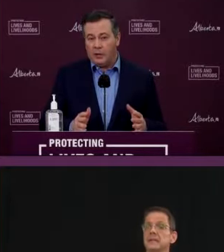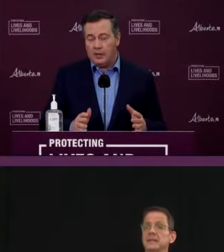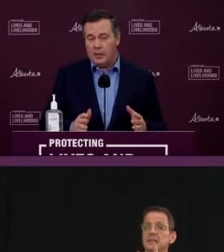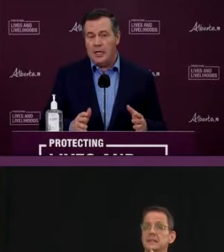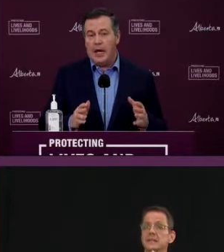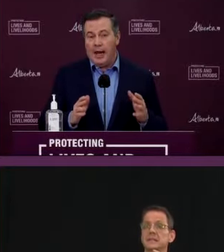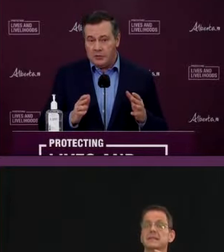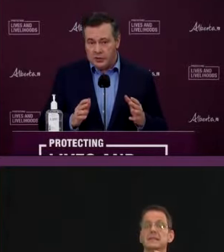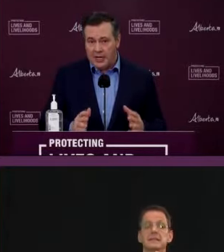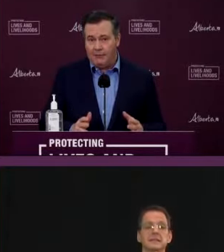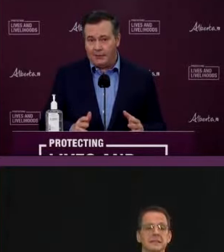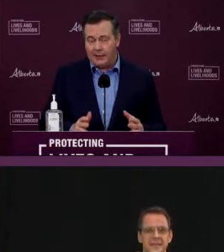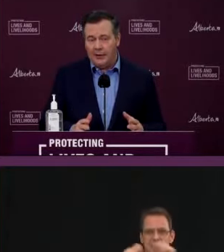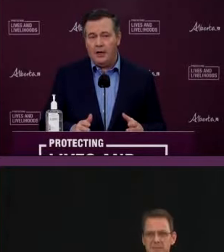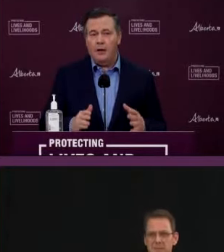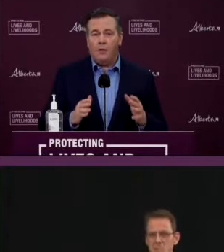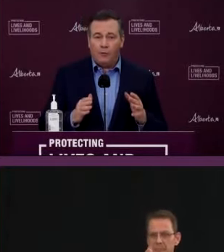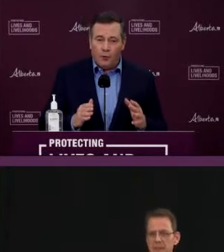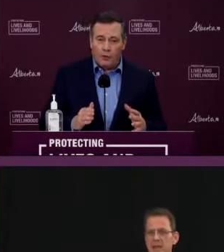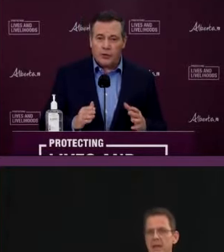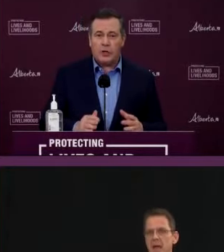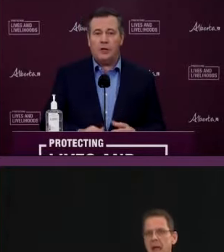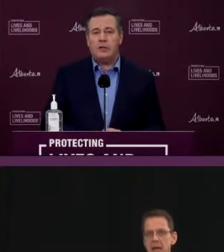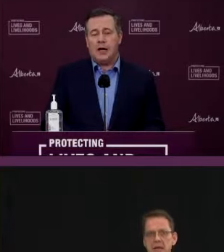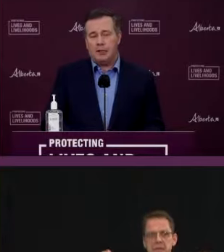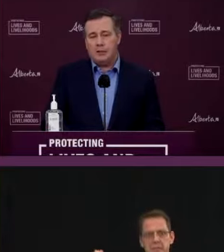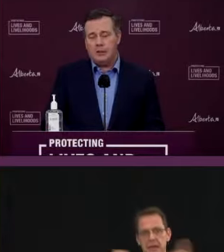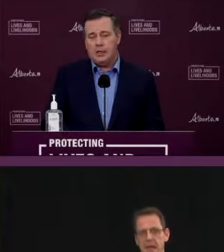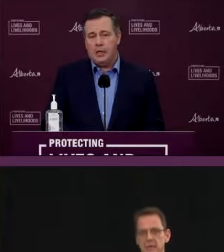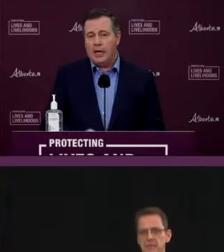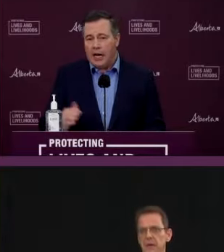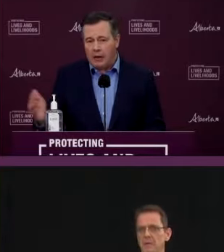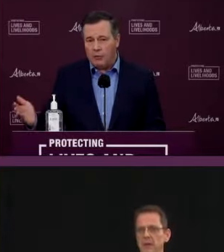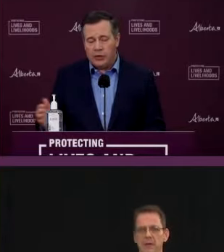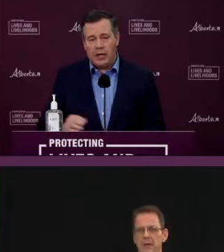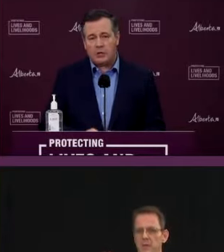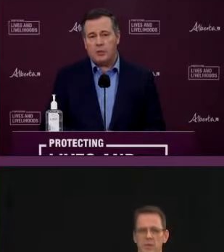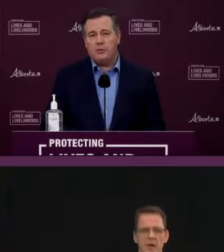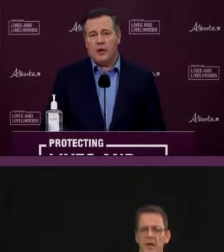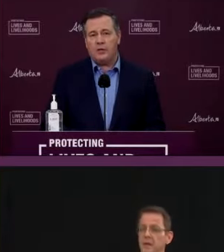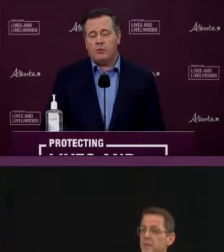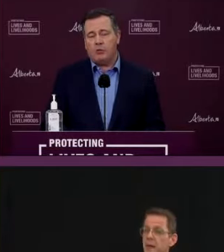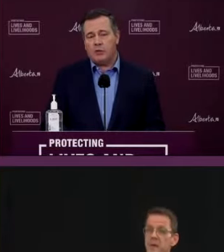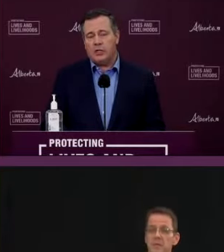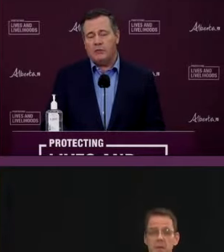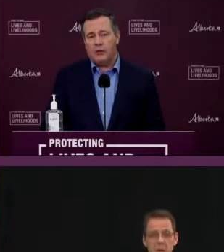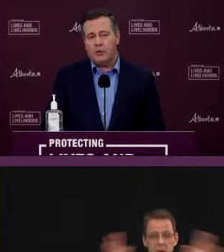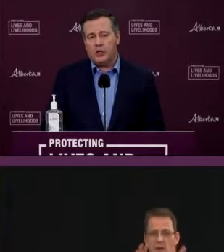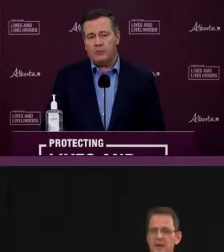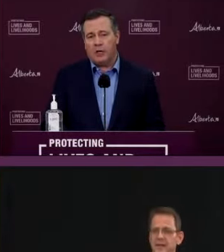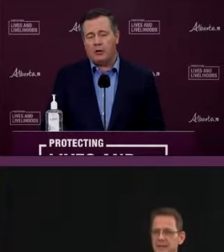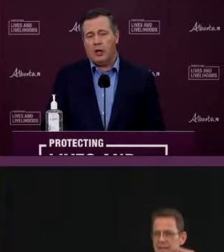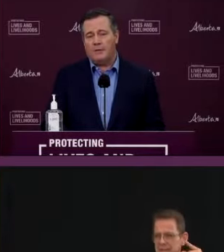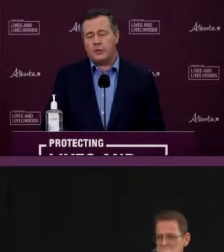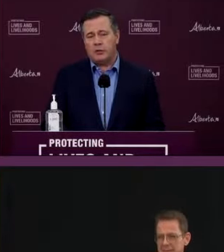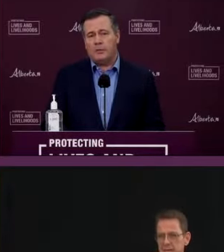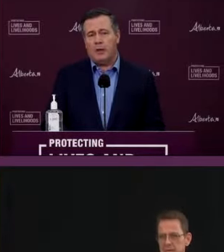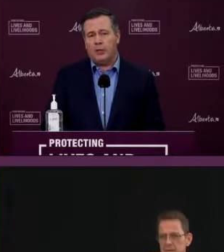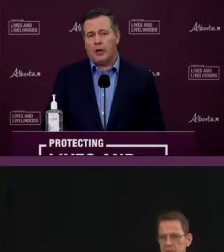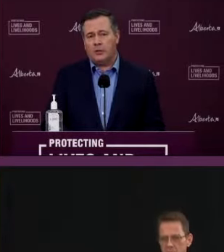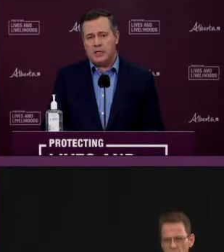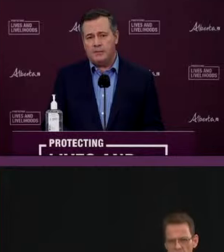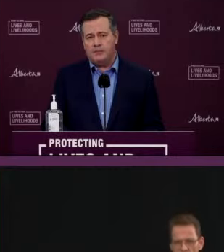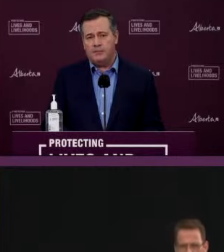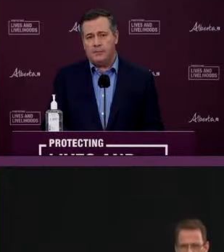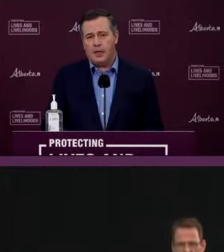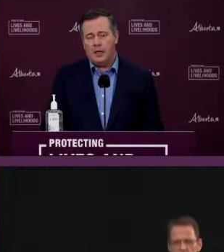carefully and safely focused on the data and with the expert advice that we receive from the chief medical officer and the